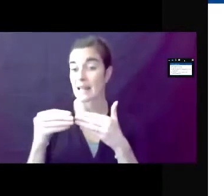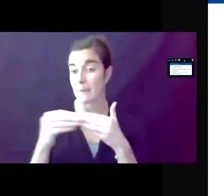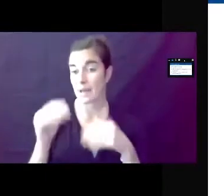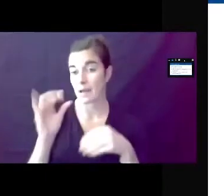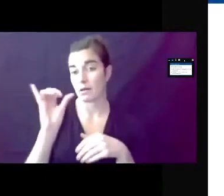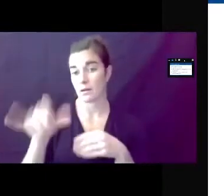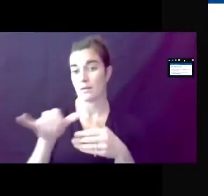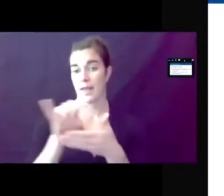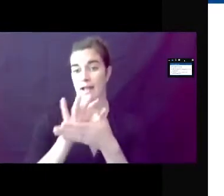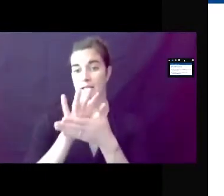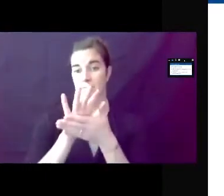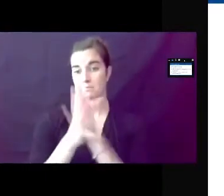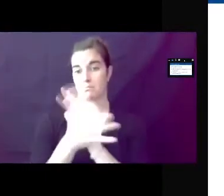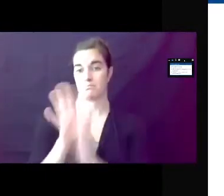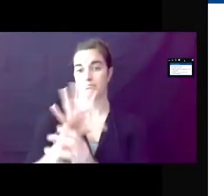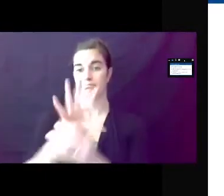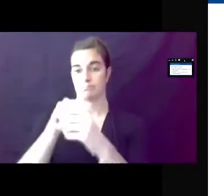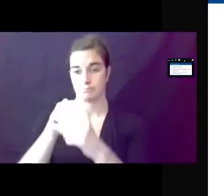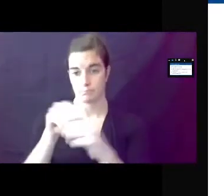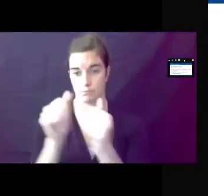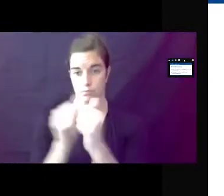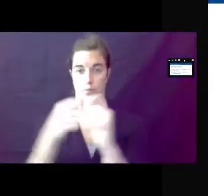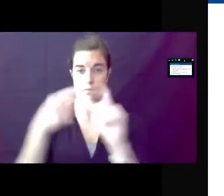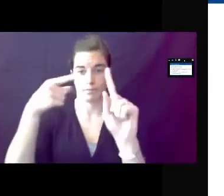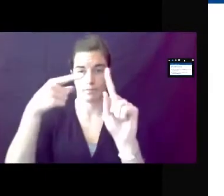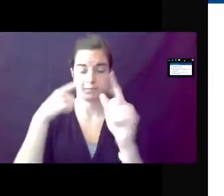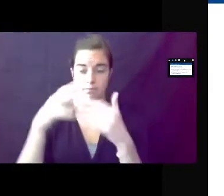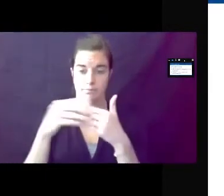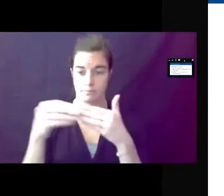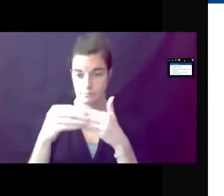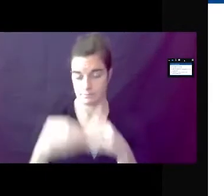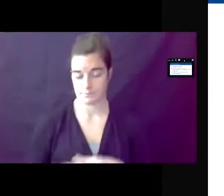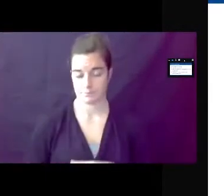compass that everybody's aware of, and aligning these regulations.